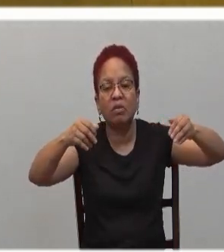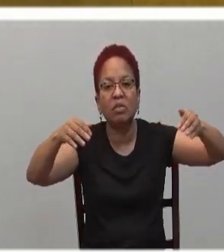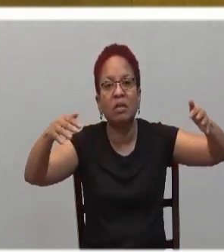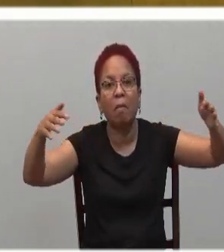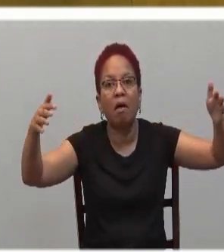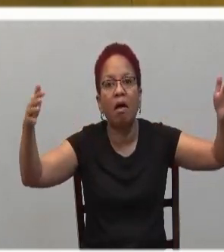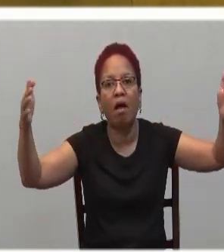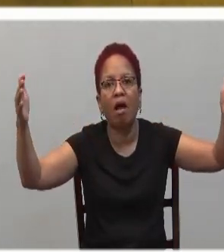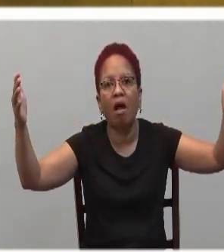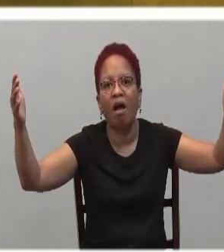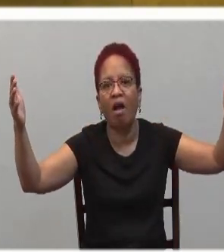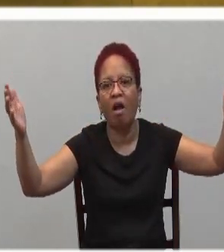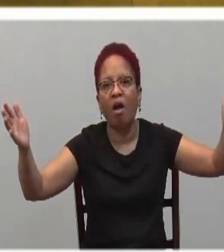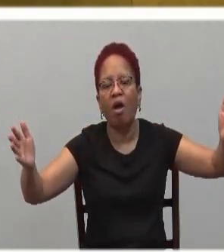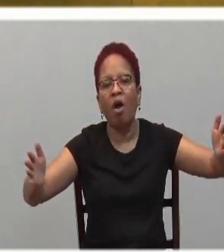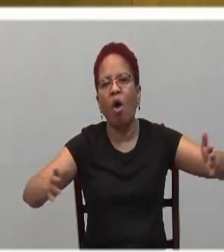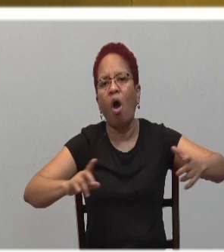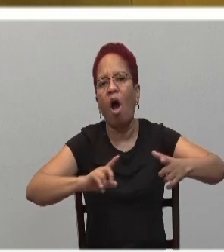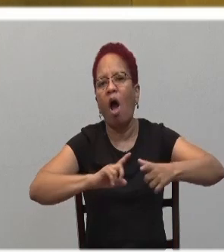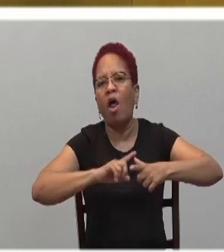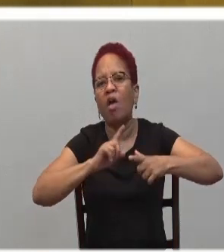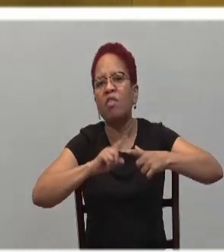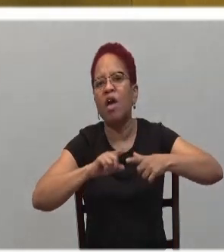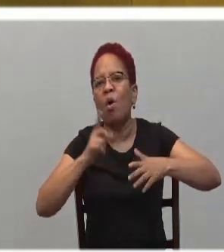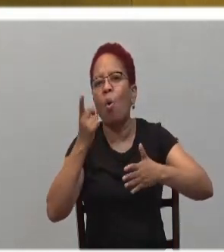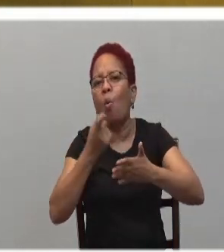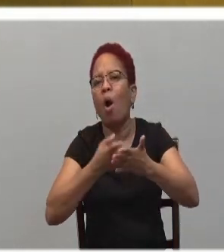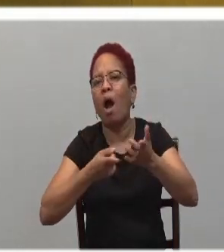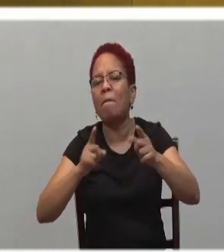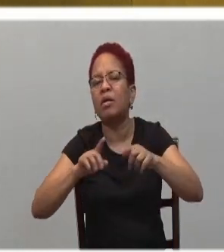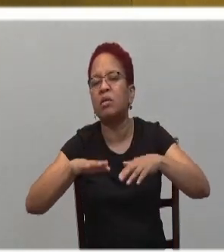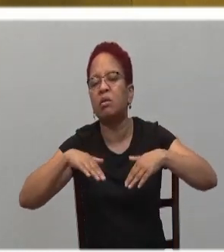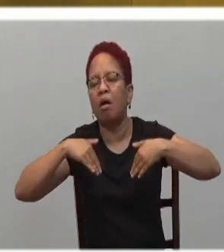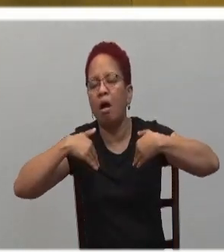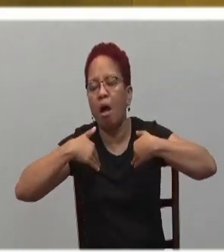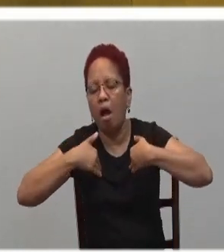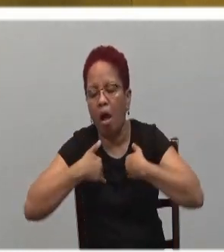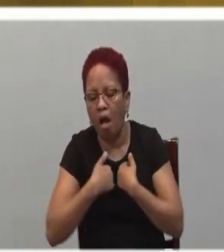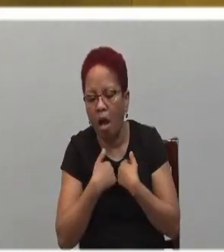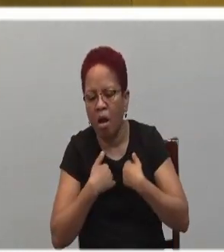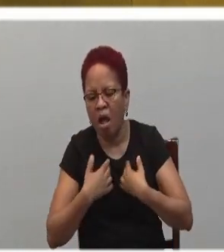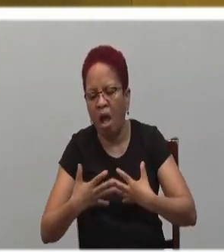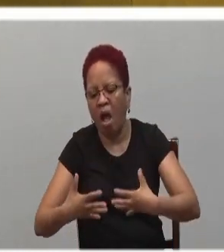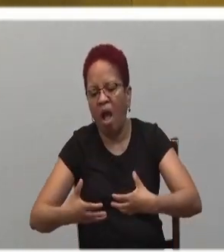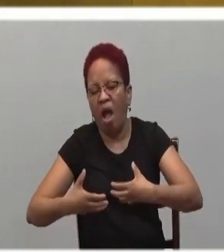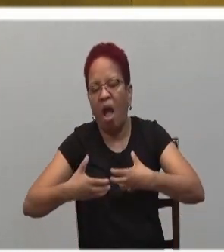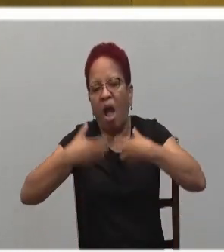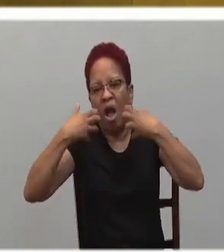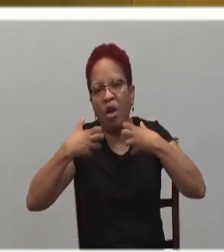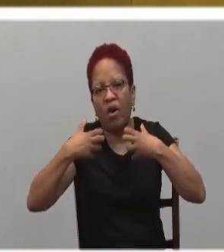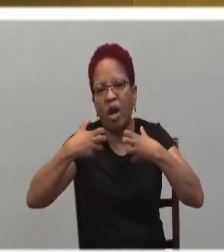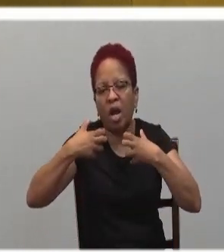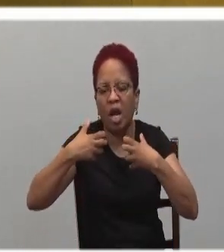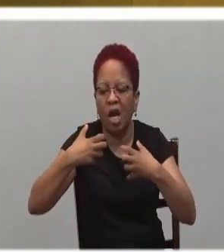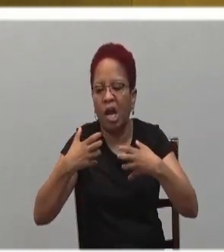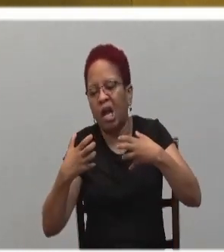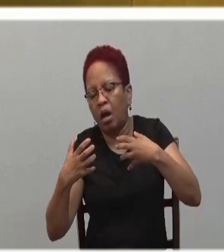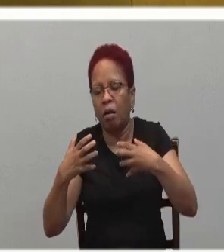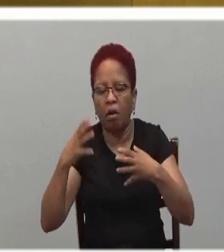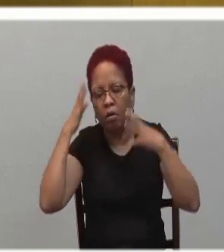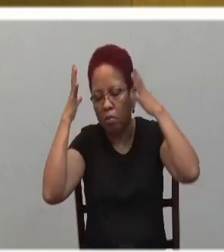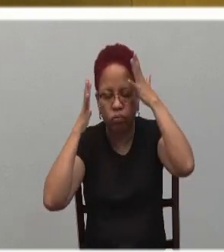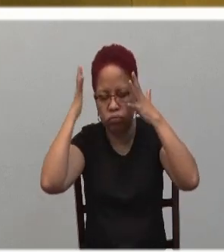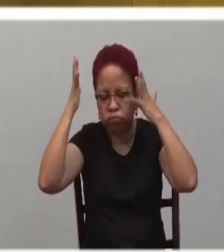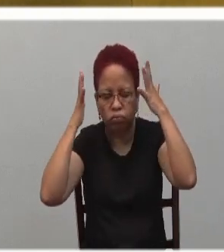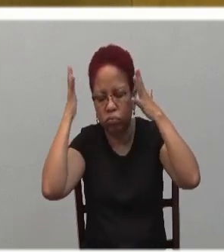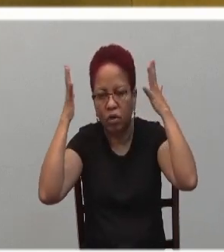makes us tired. It makes us agitated. It makes us restless. This